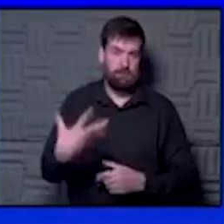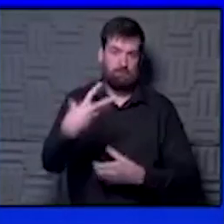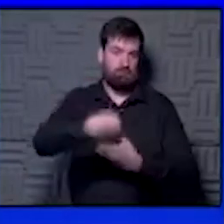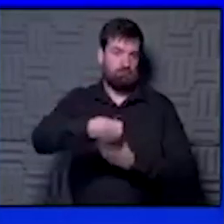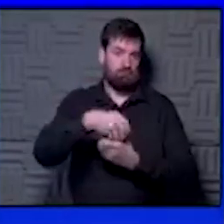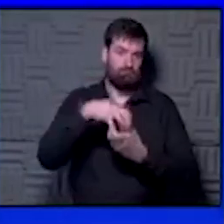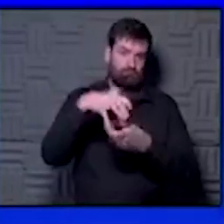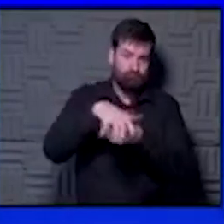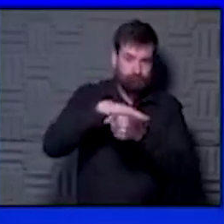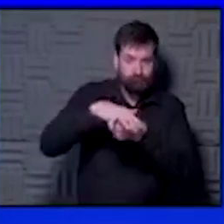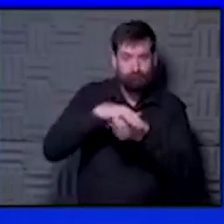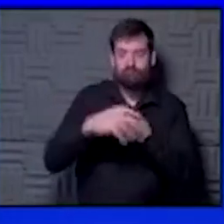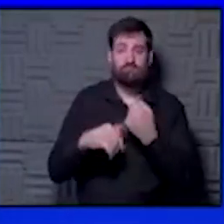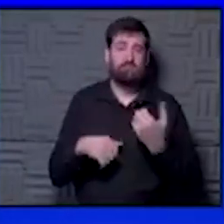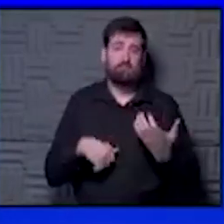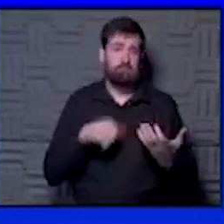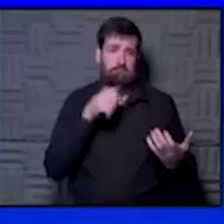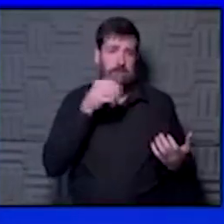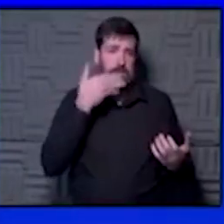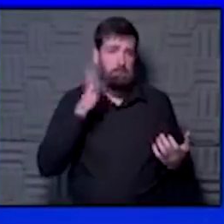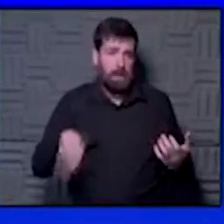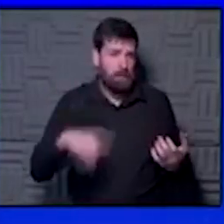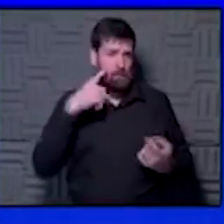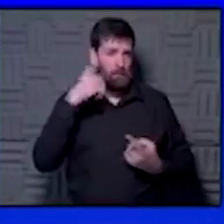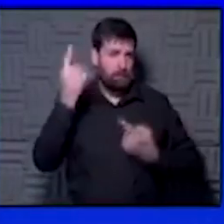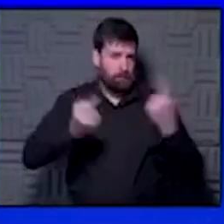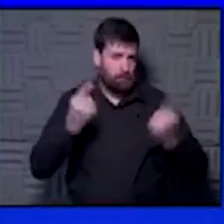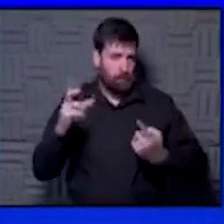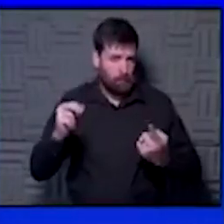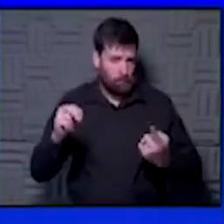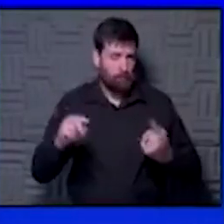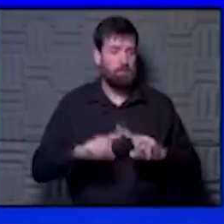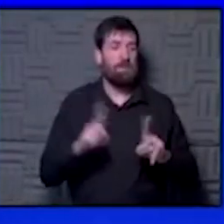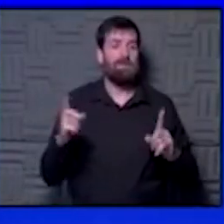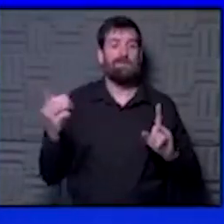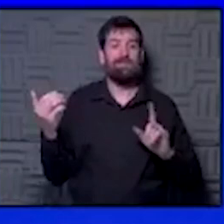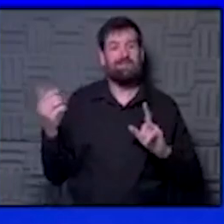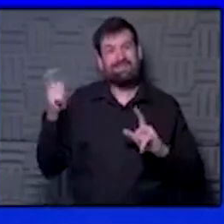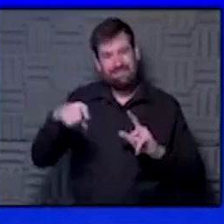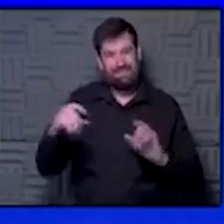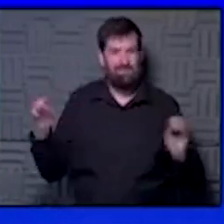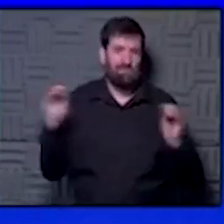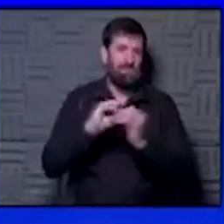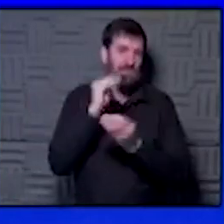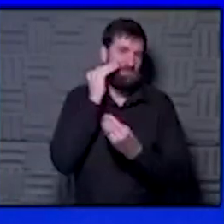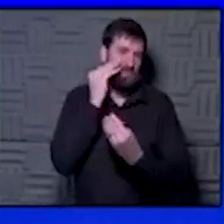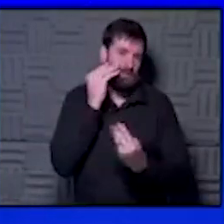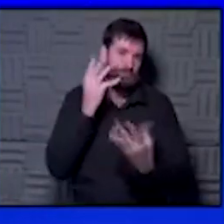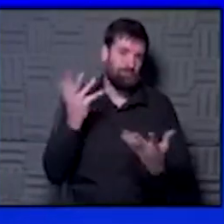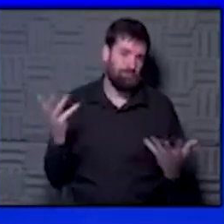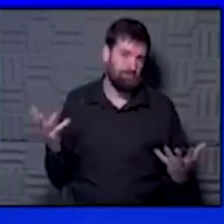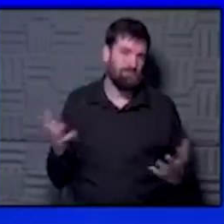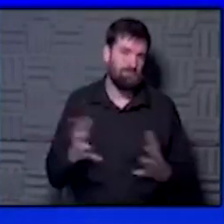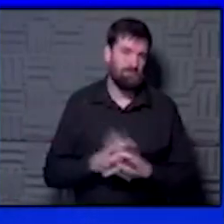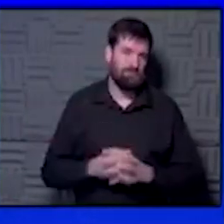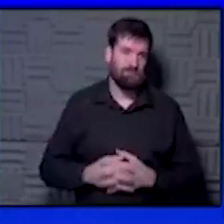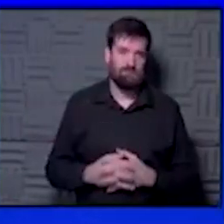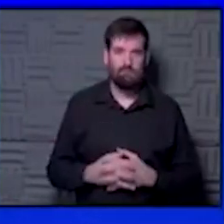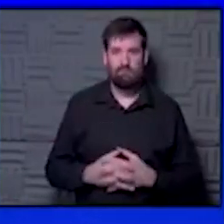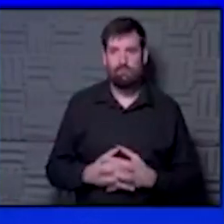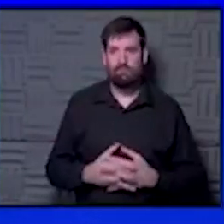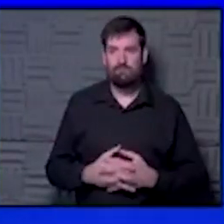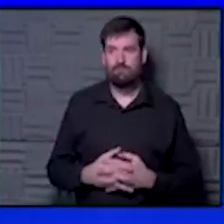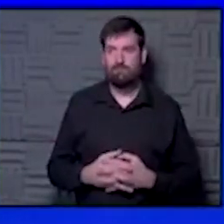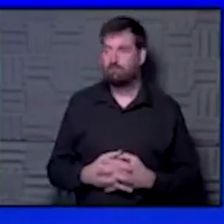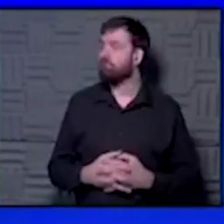bubble. It's not a bad thing to consider. But I think again, knowing all of those other details is very important to